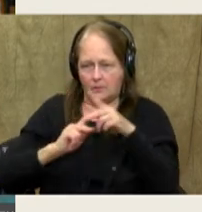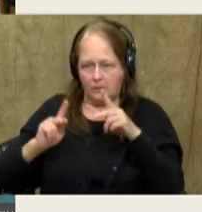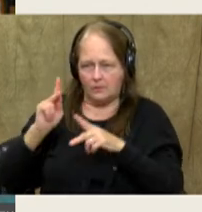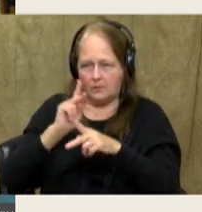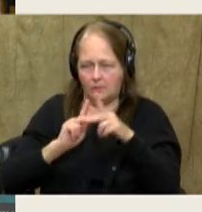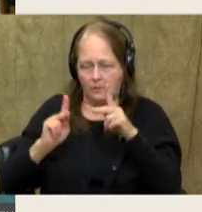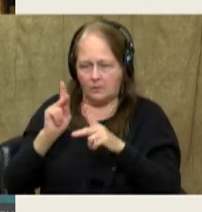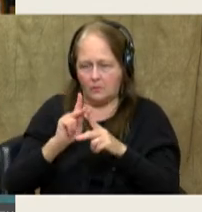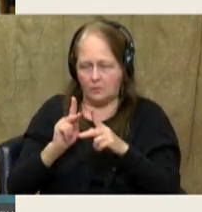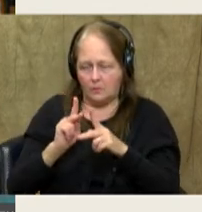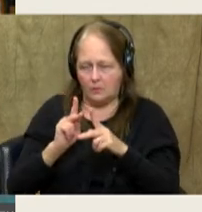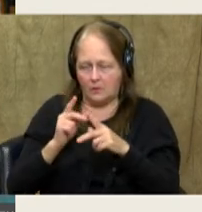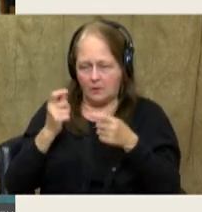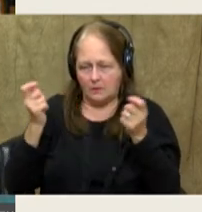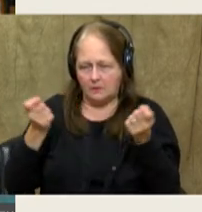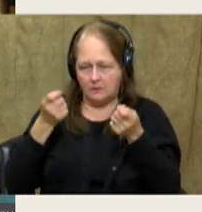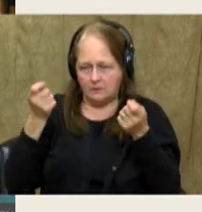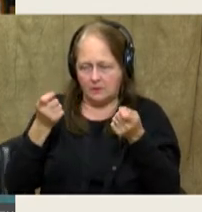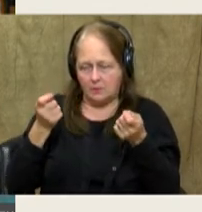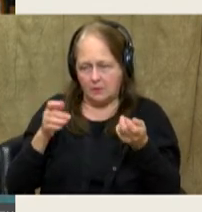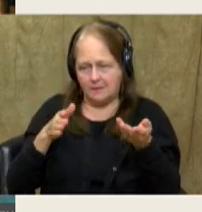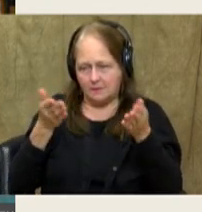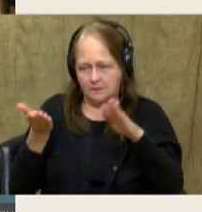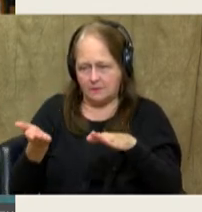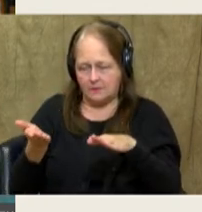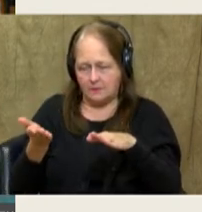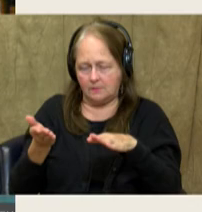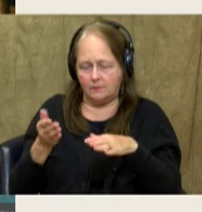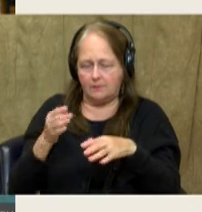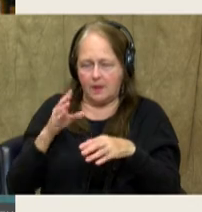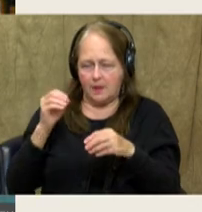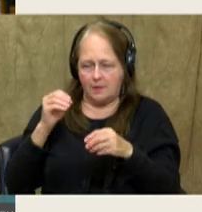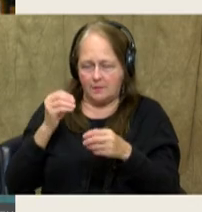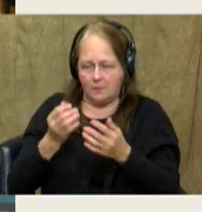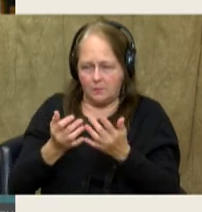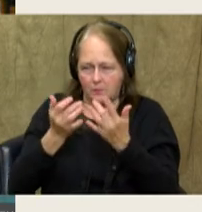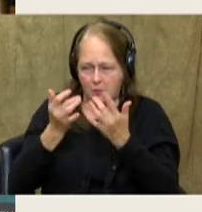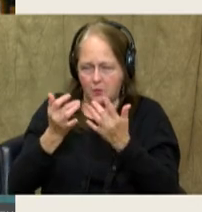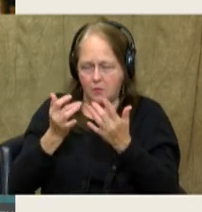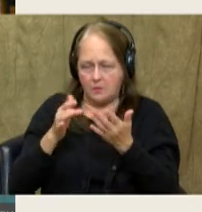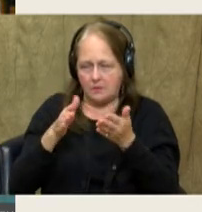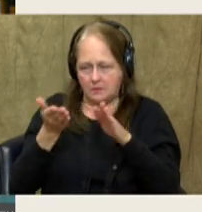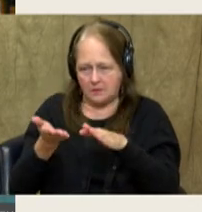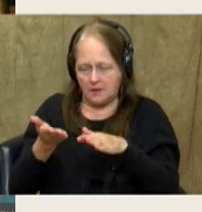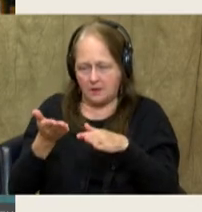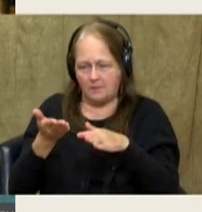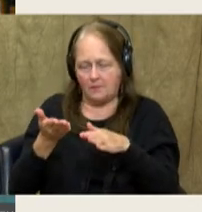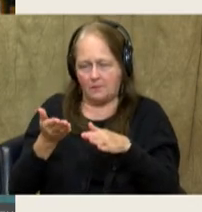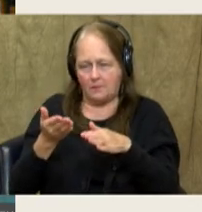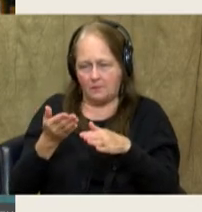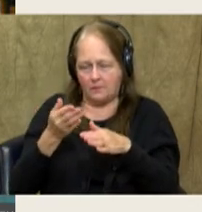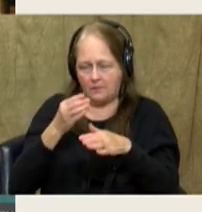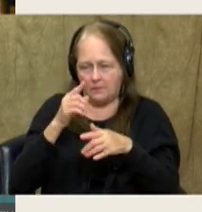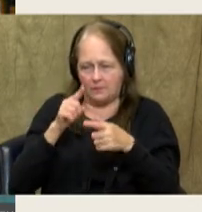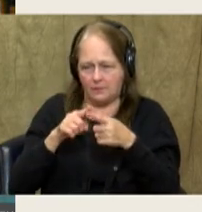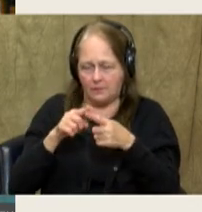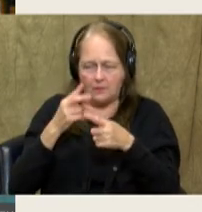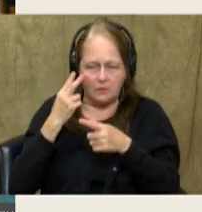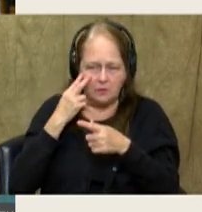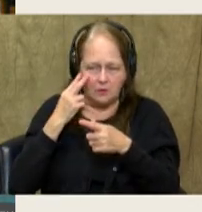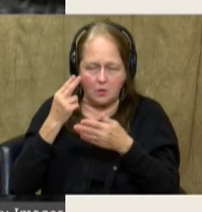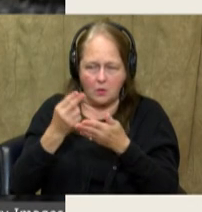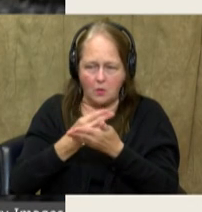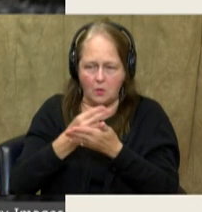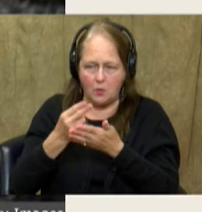celebrate their dead and cremate their dead. And this river is, and this place is seen as very